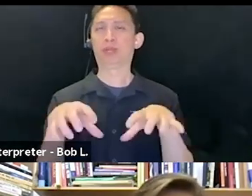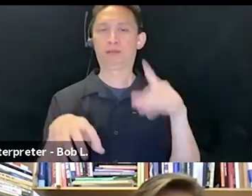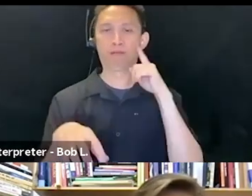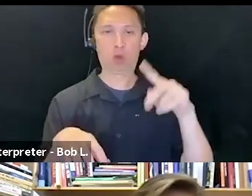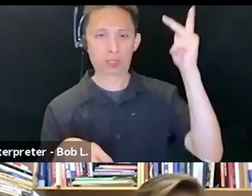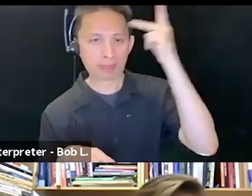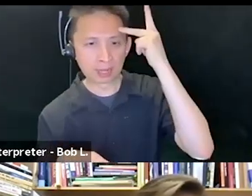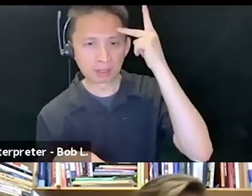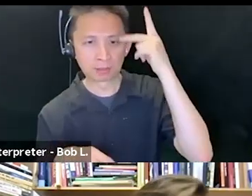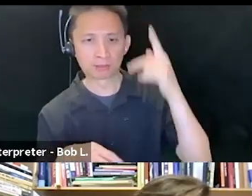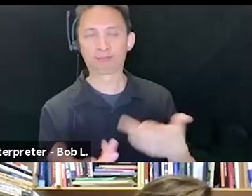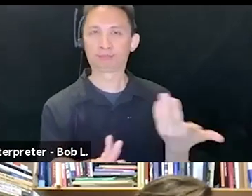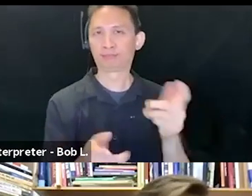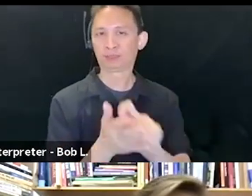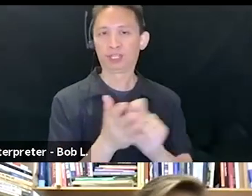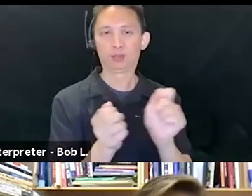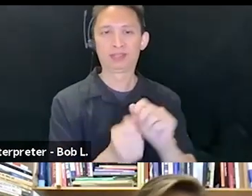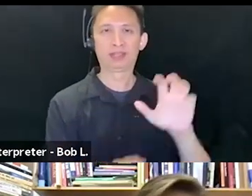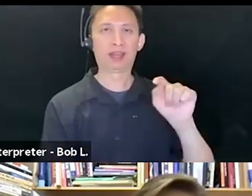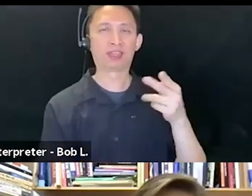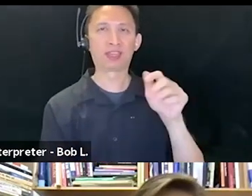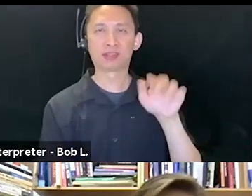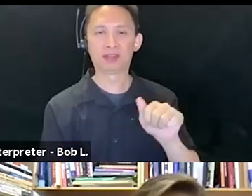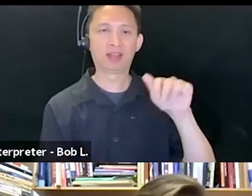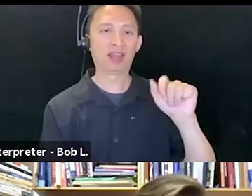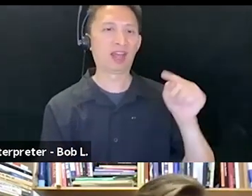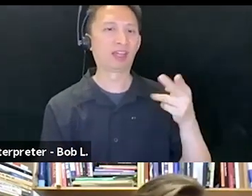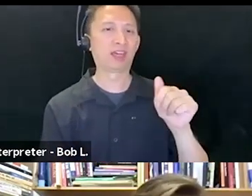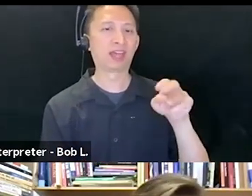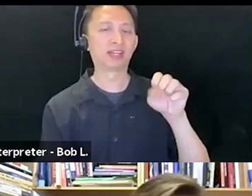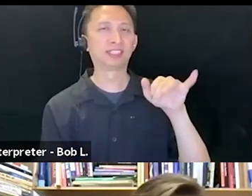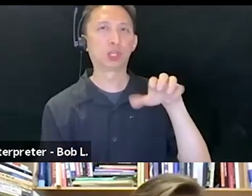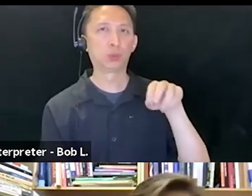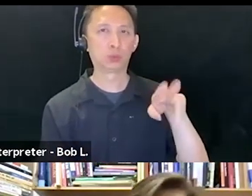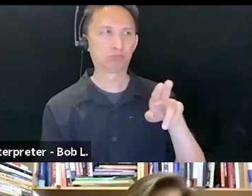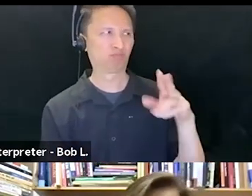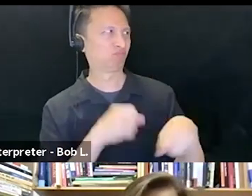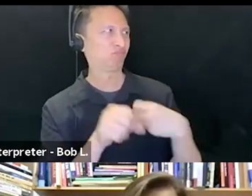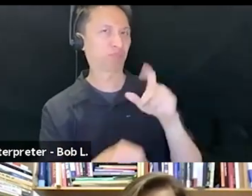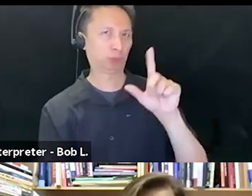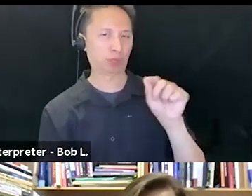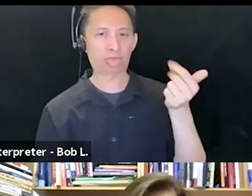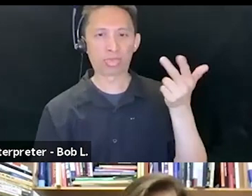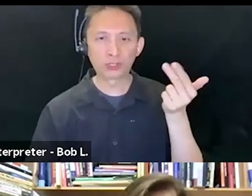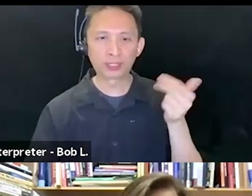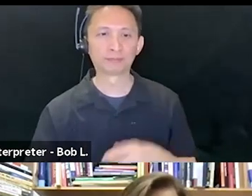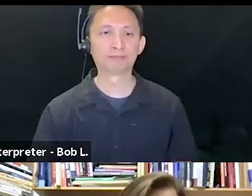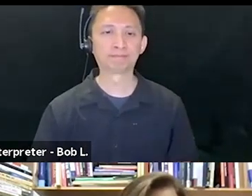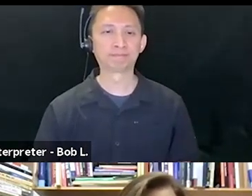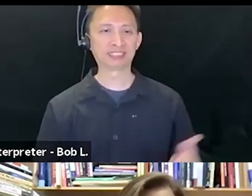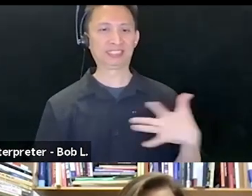a Performative Theory of Assembly in 2015, and a co-edited volume, Vulnerability and Resistance, 2015.